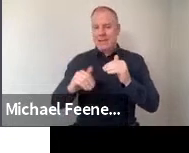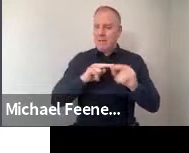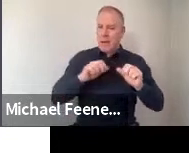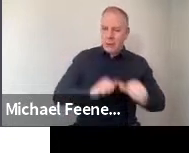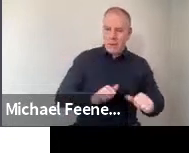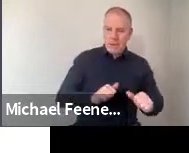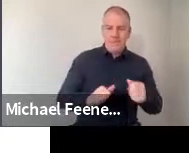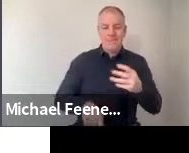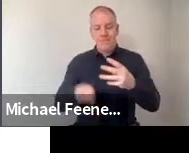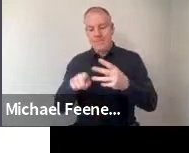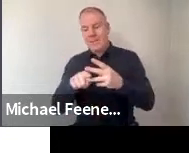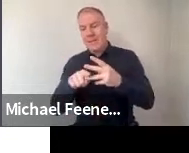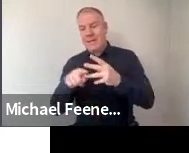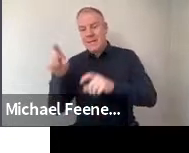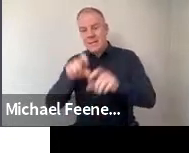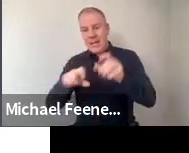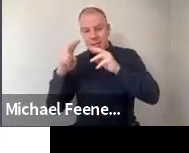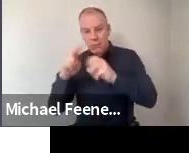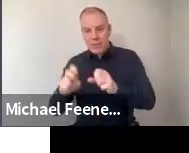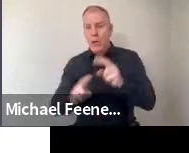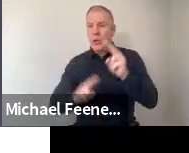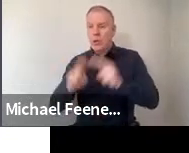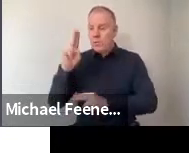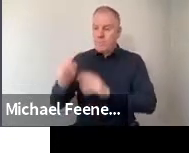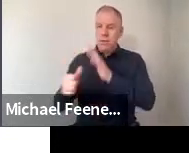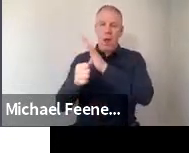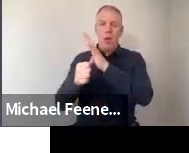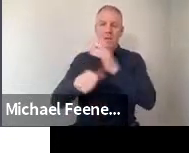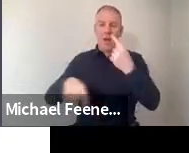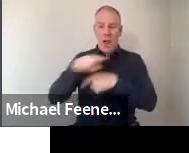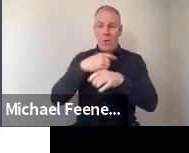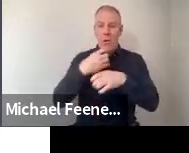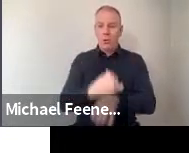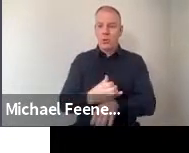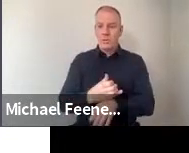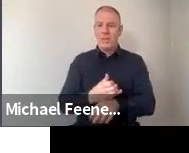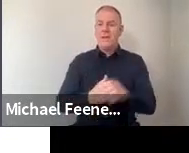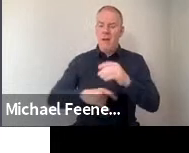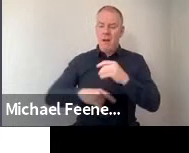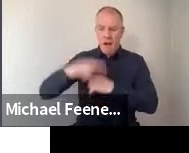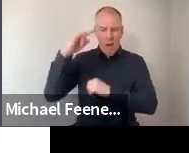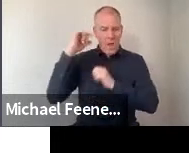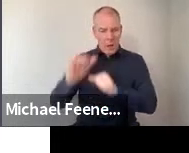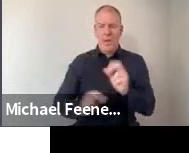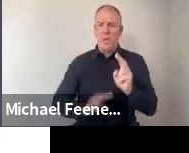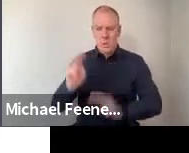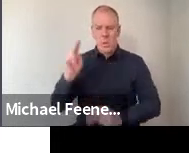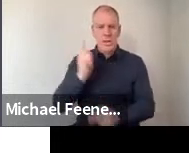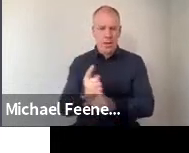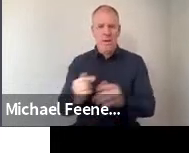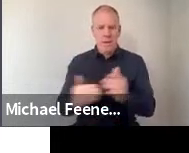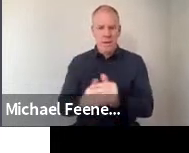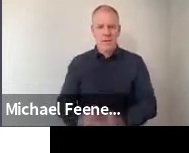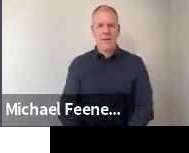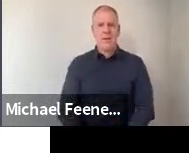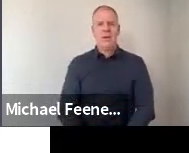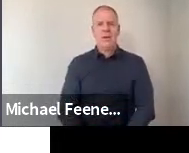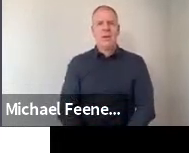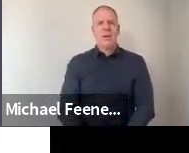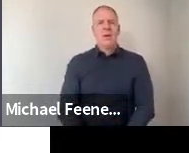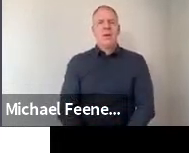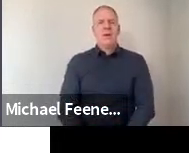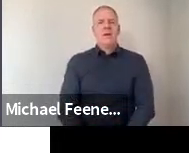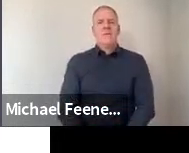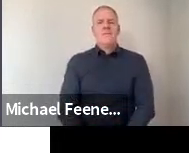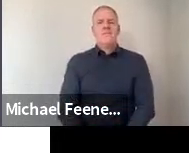Scientific research should be a priority for our nation. Again, very high agreement. We